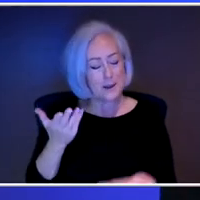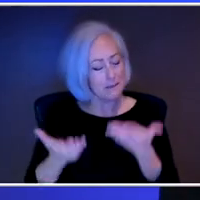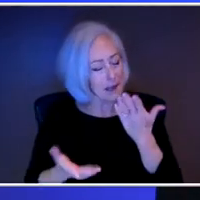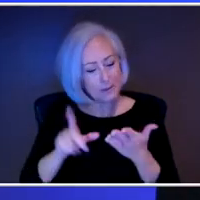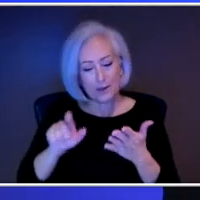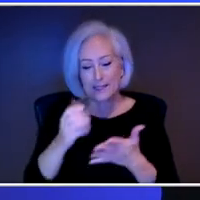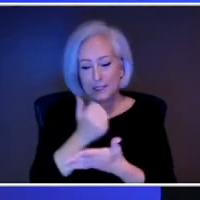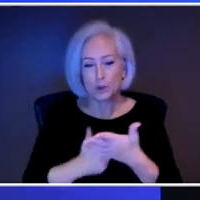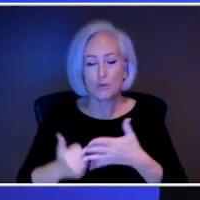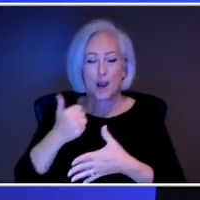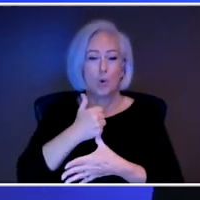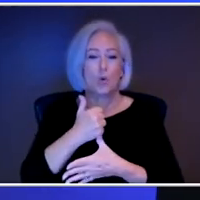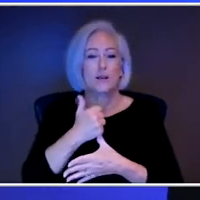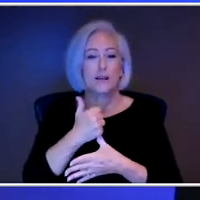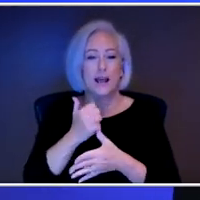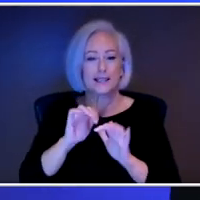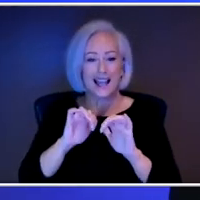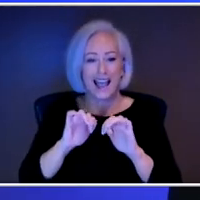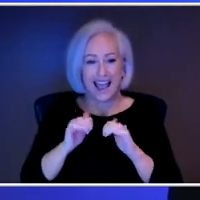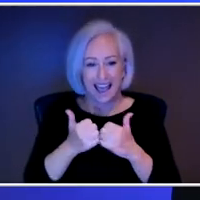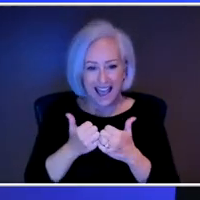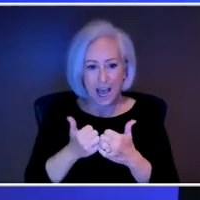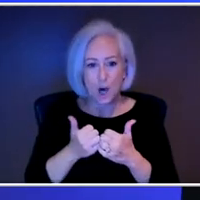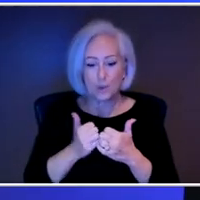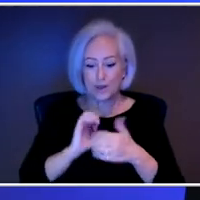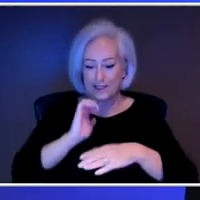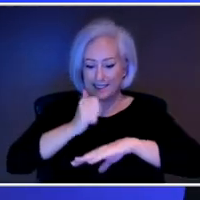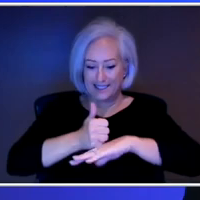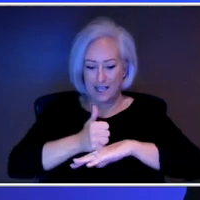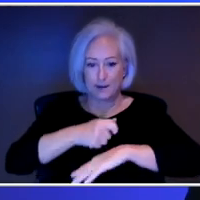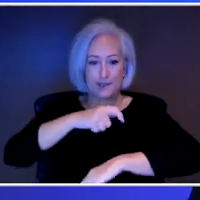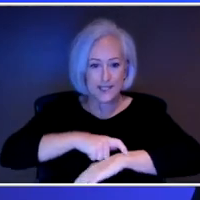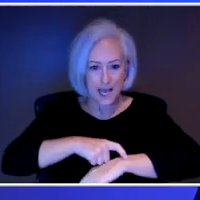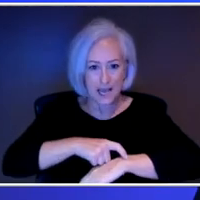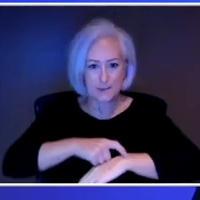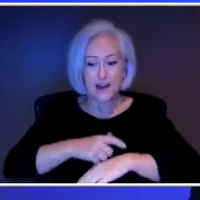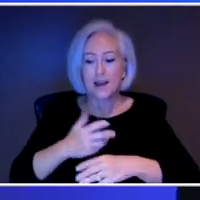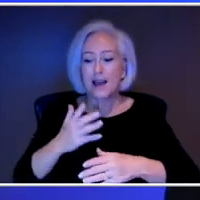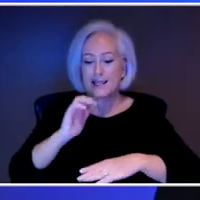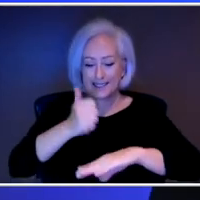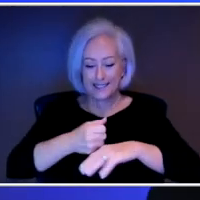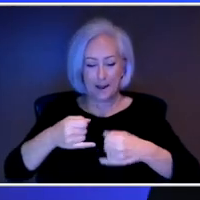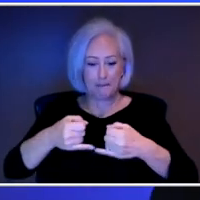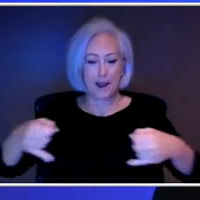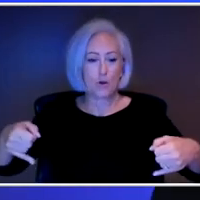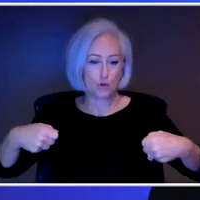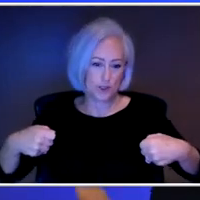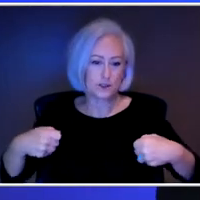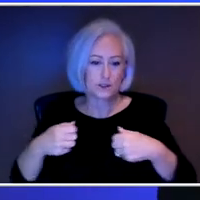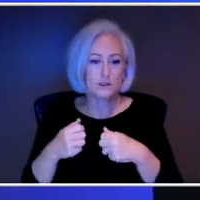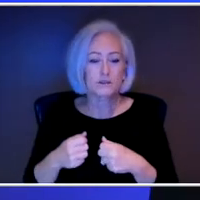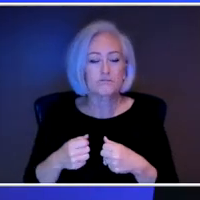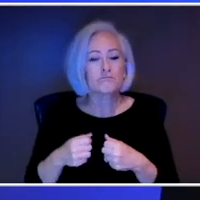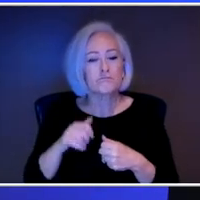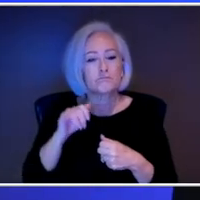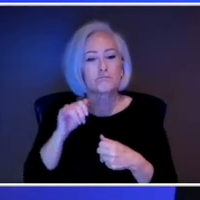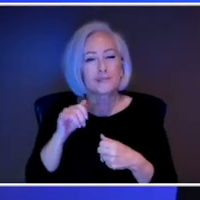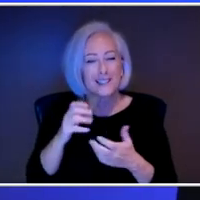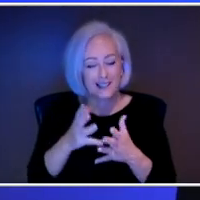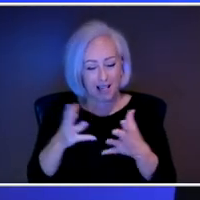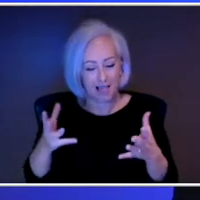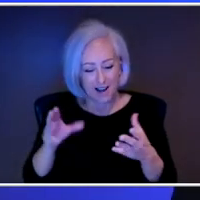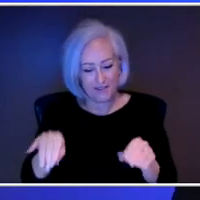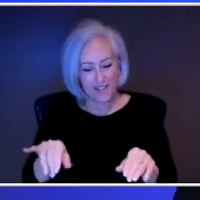you know, how we're carving out our boundaries. Yeah, and boundaries, because I think that in a lot of ways those have fallen by the wayside and as boundaries